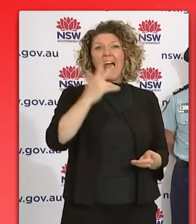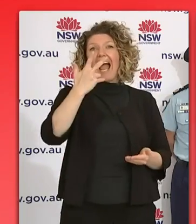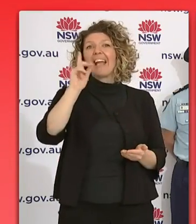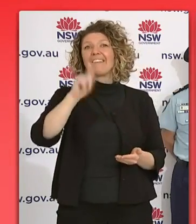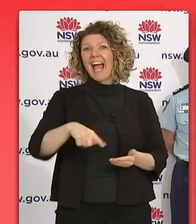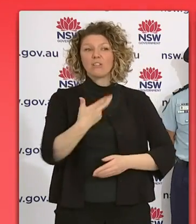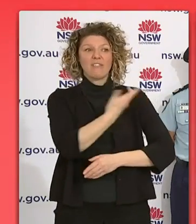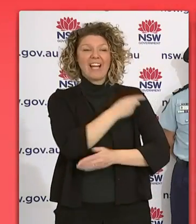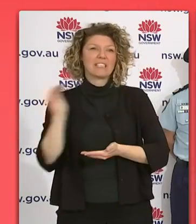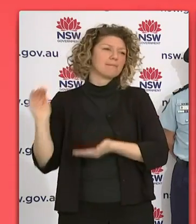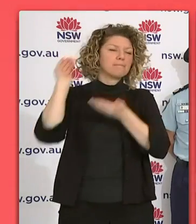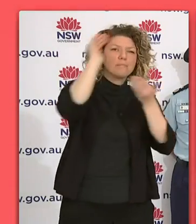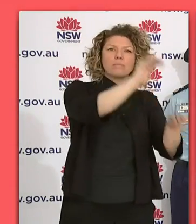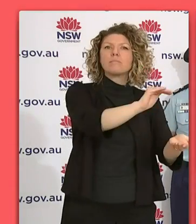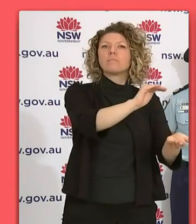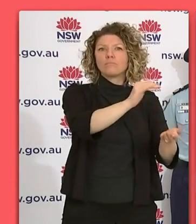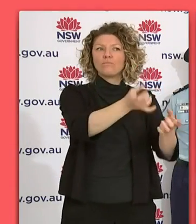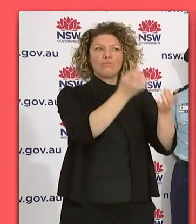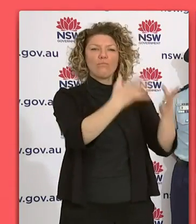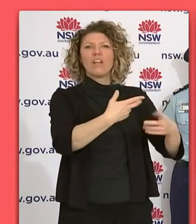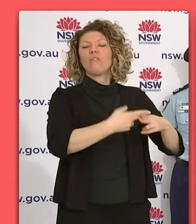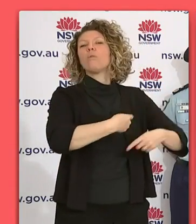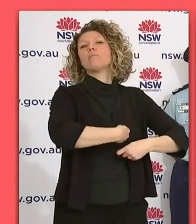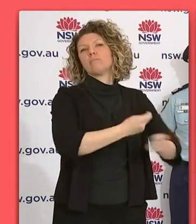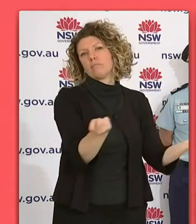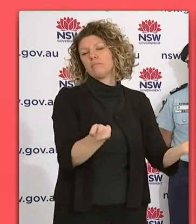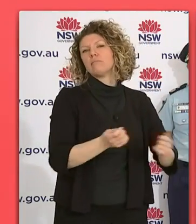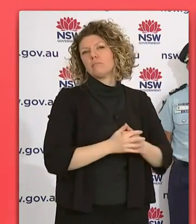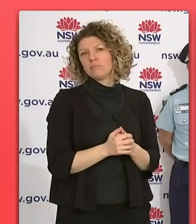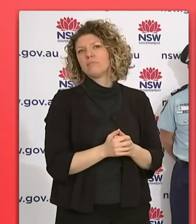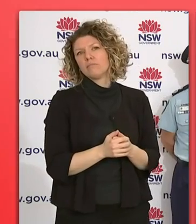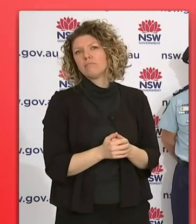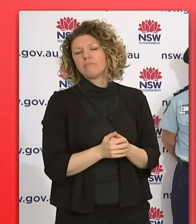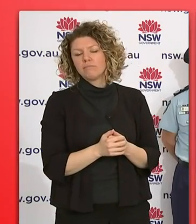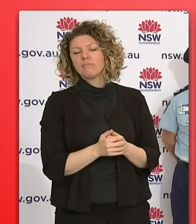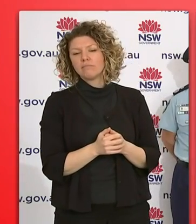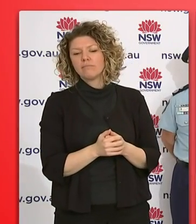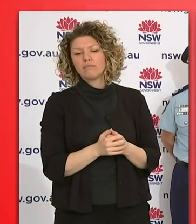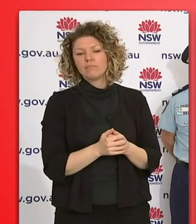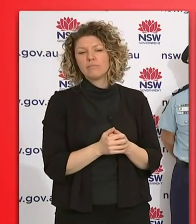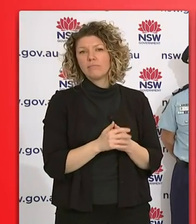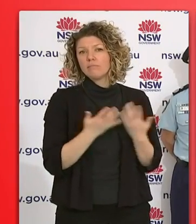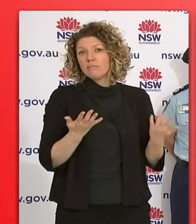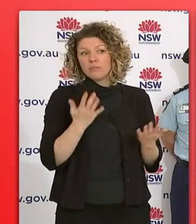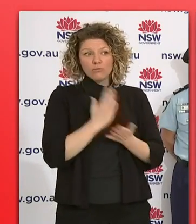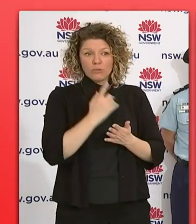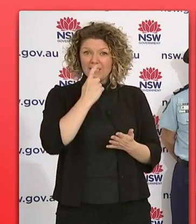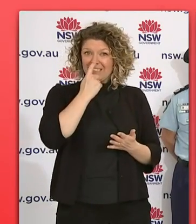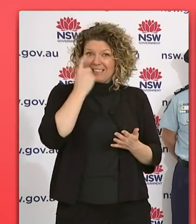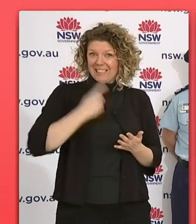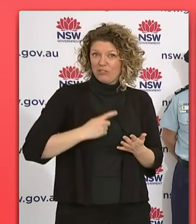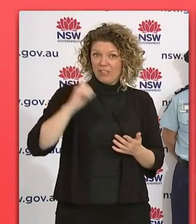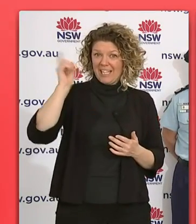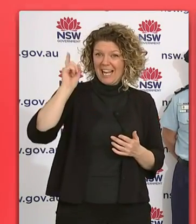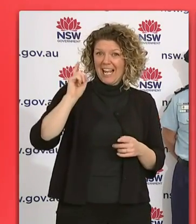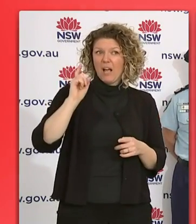,000 vaccines to add to the vaccines that New South Wales was already sending up to Walgut. But is it a serious issue